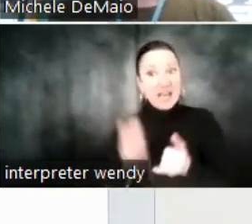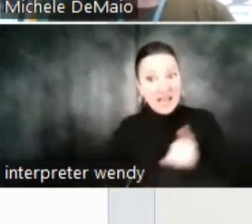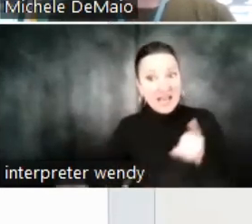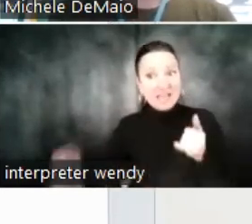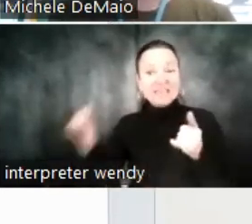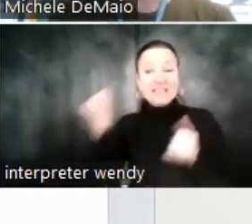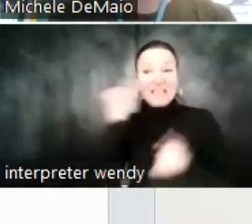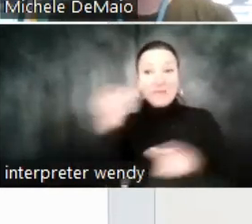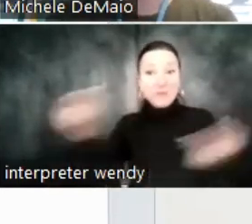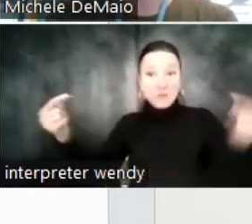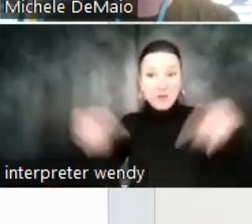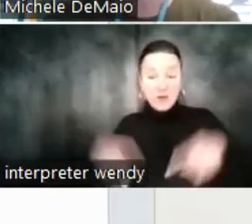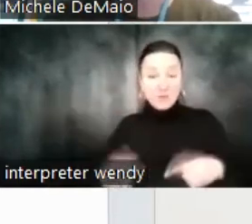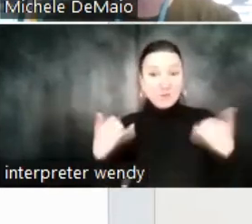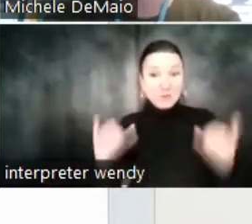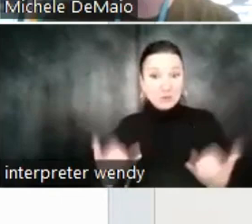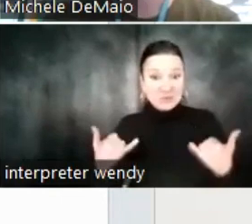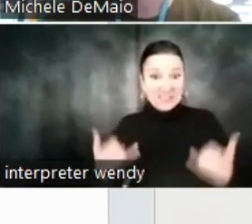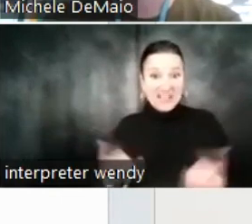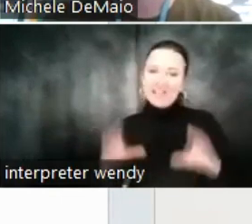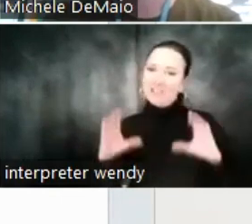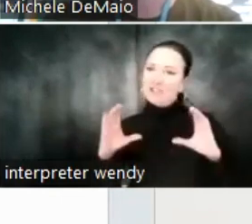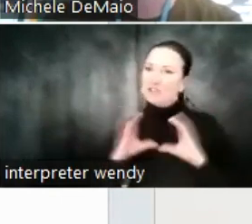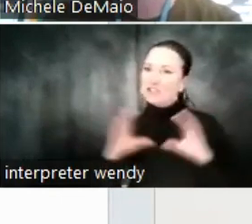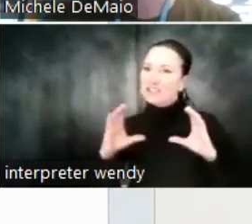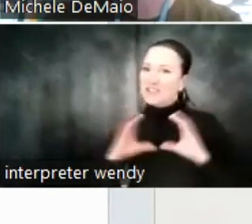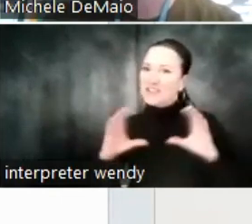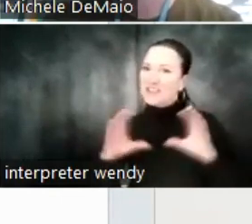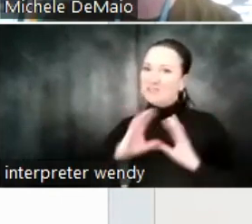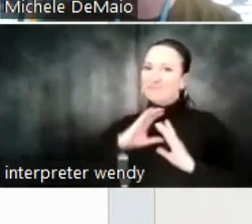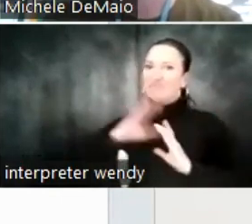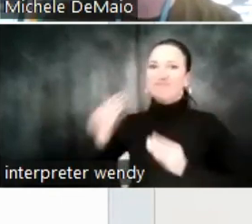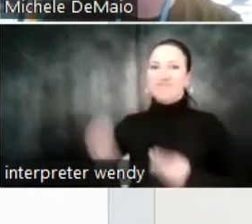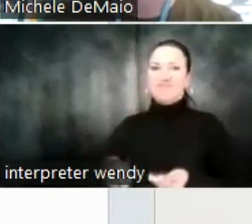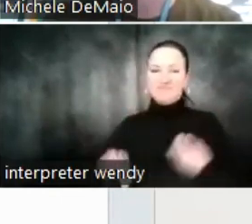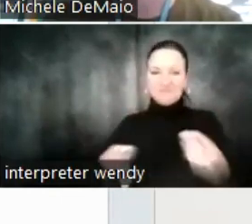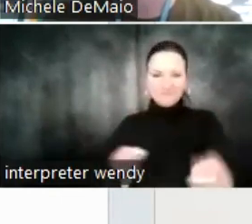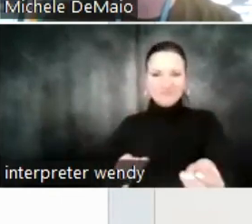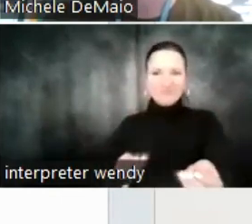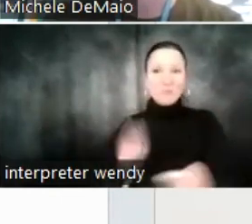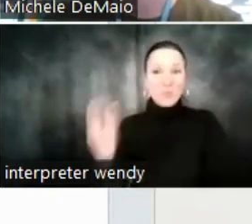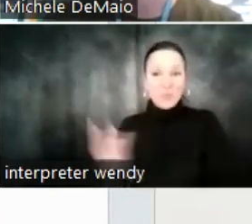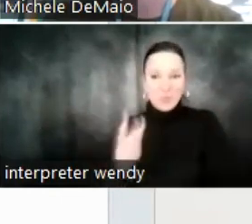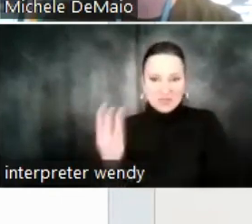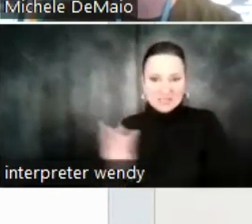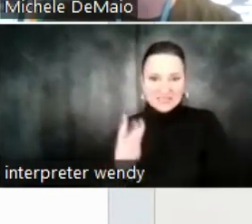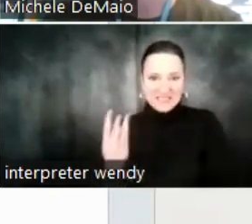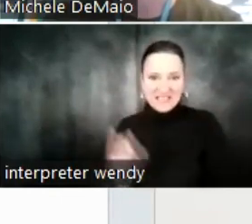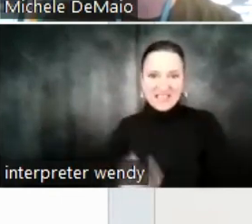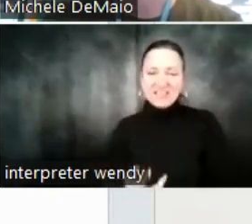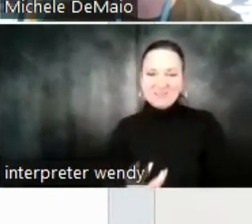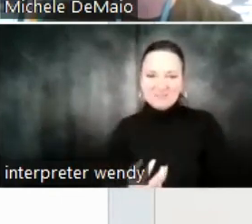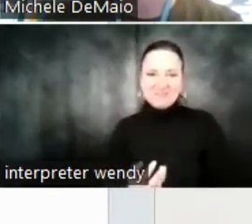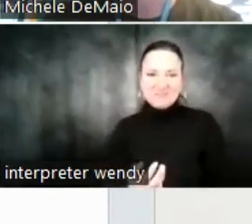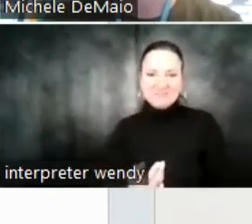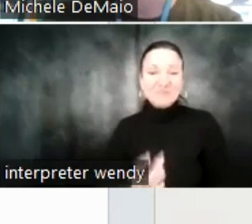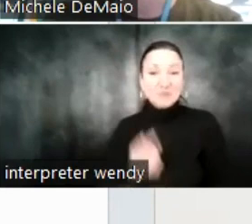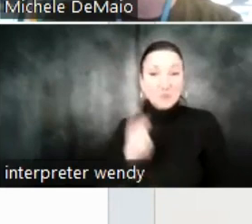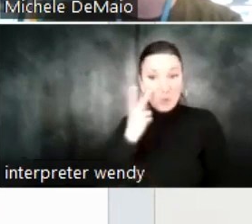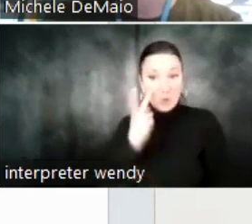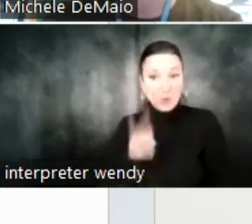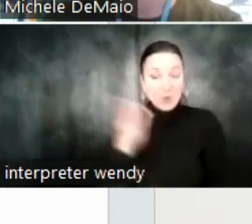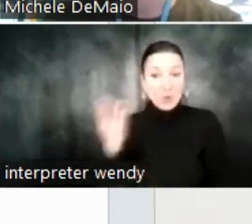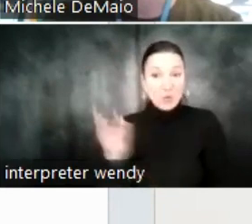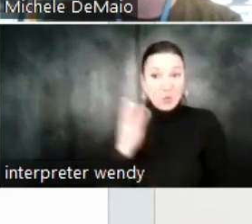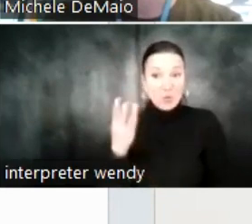today will receive a certificate for being here, which we'll send to you on Wednesday. So look in your email Wednesday morning for the